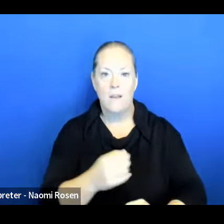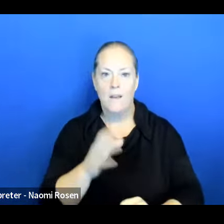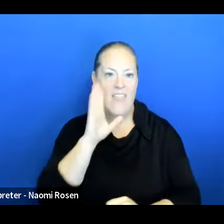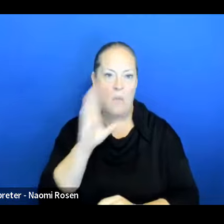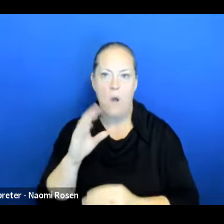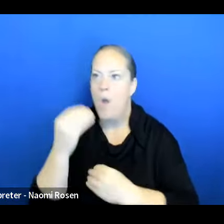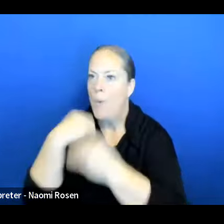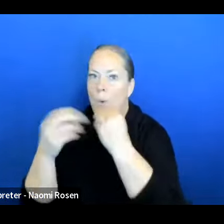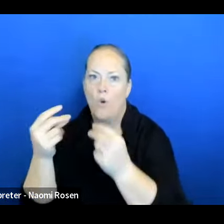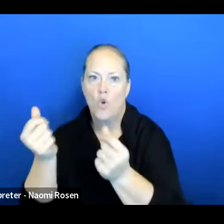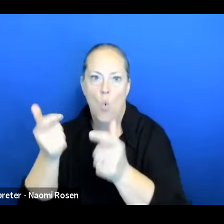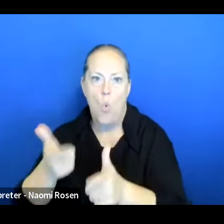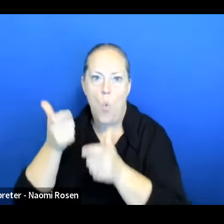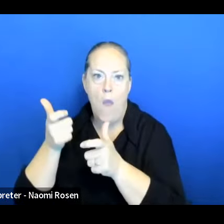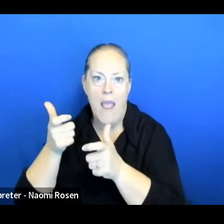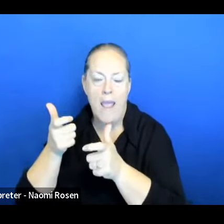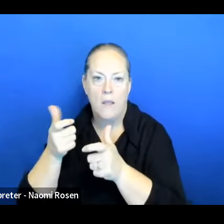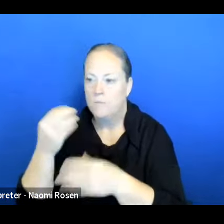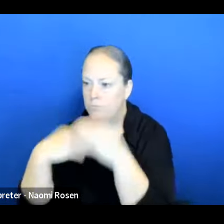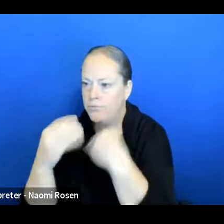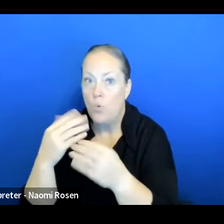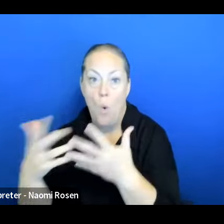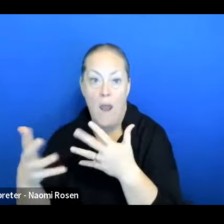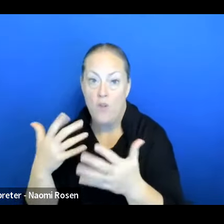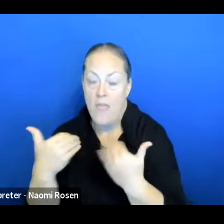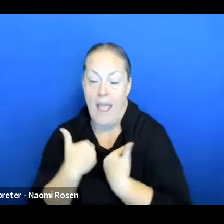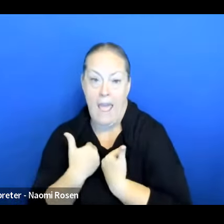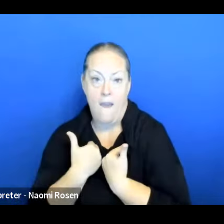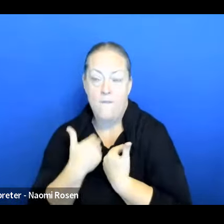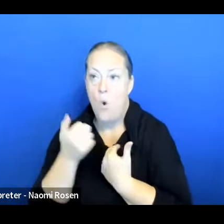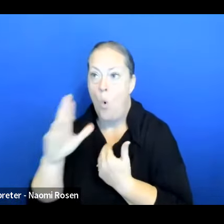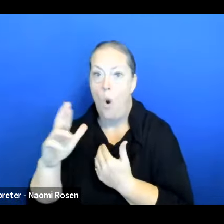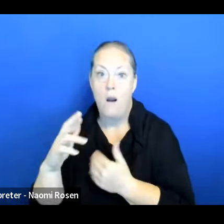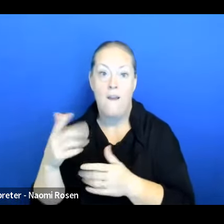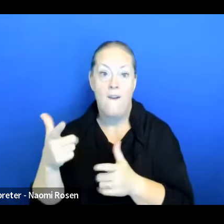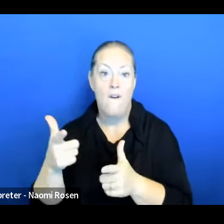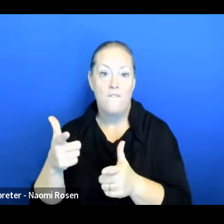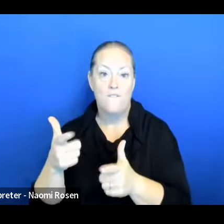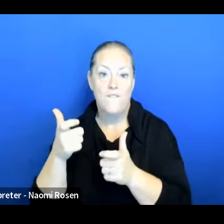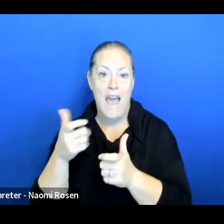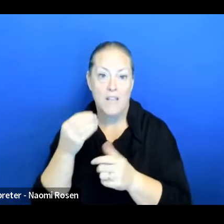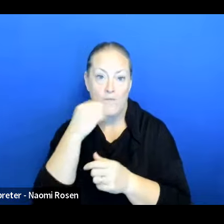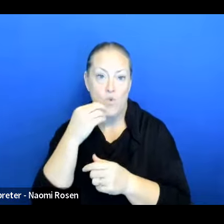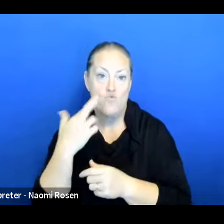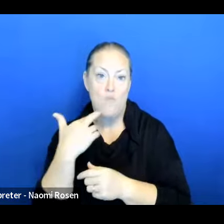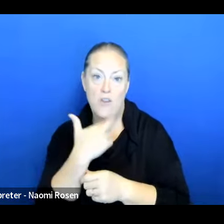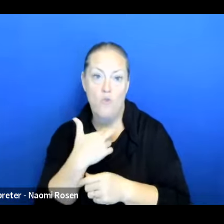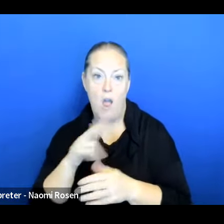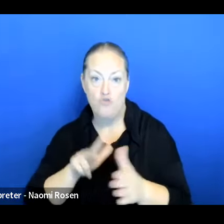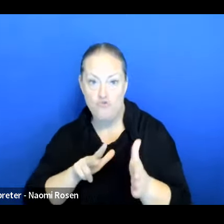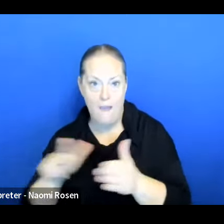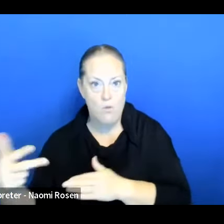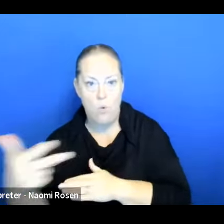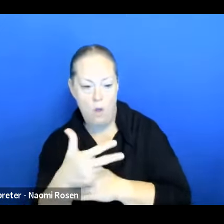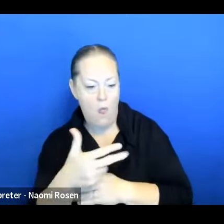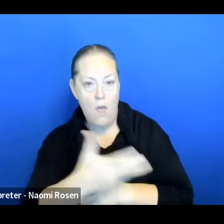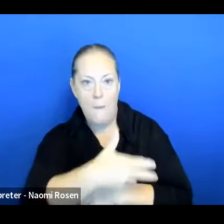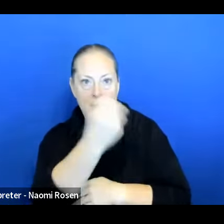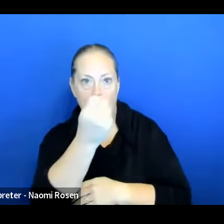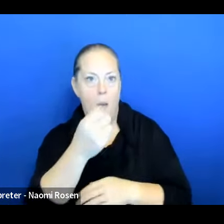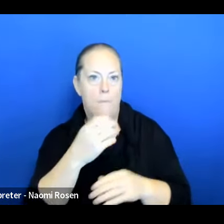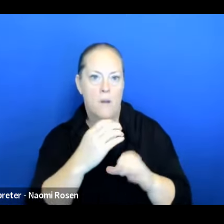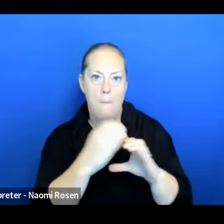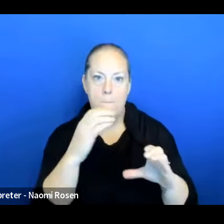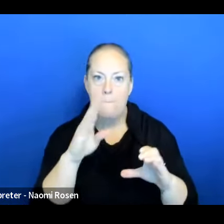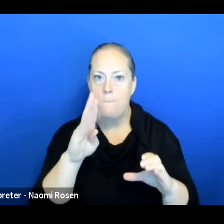what we have, what a drive-through has to provide for us, um, getting that morning, you know, burrito,